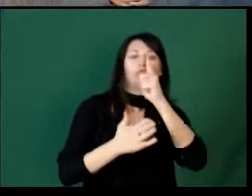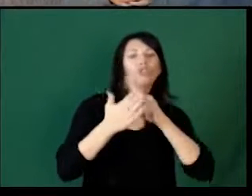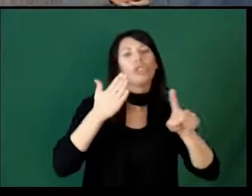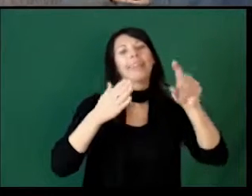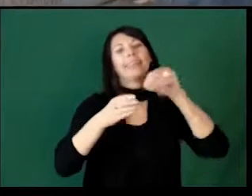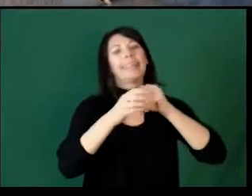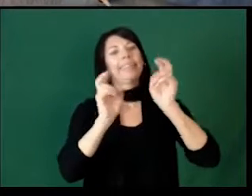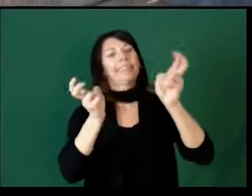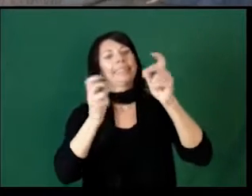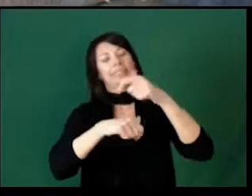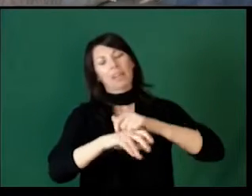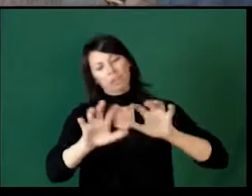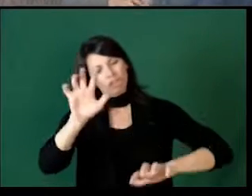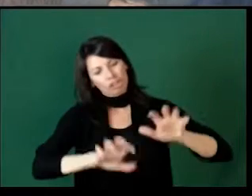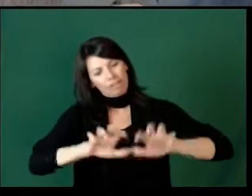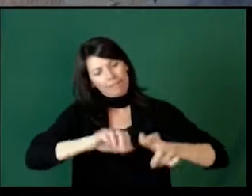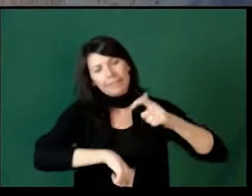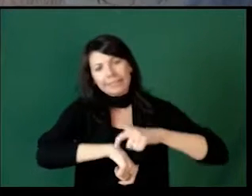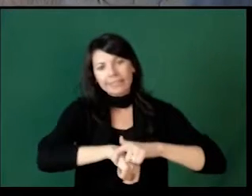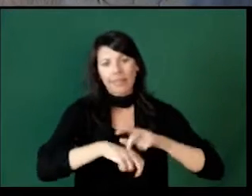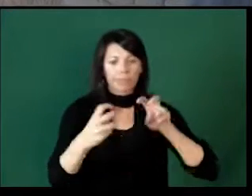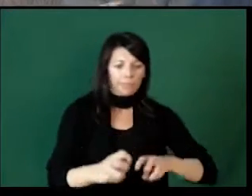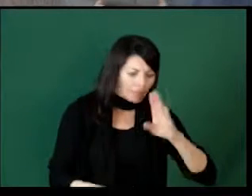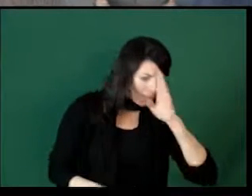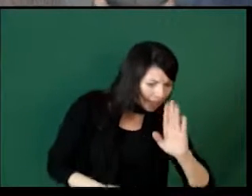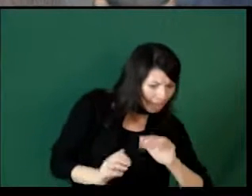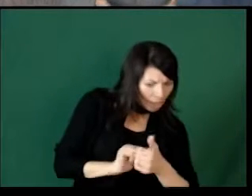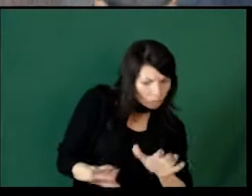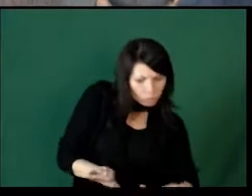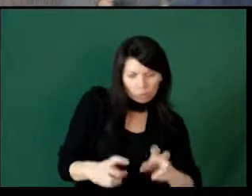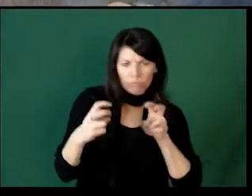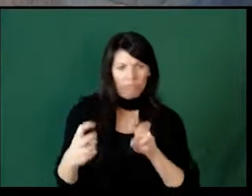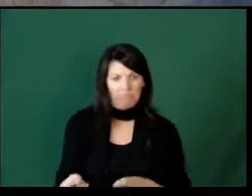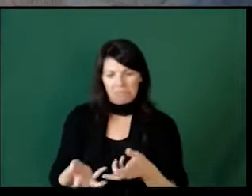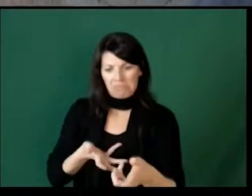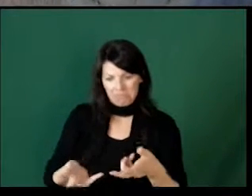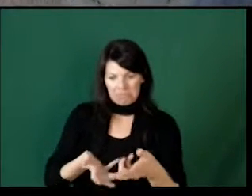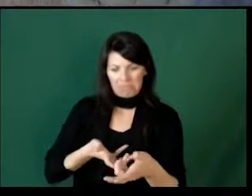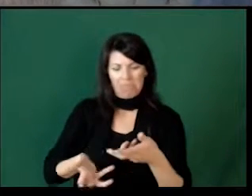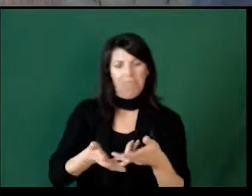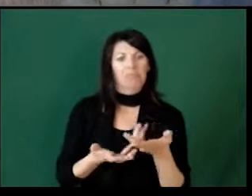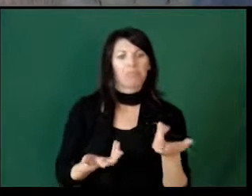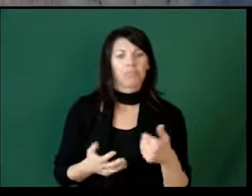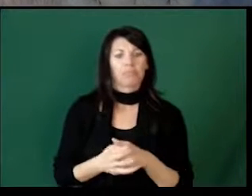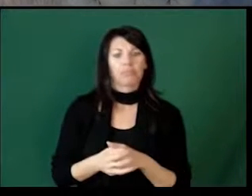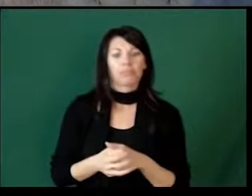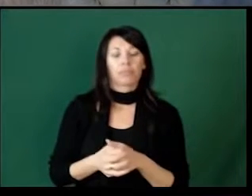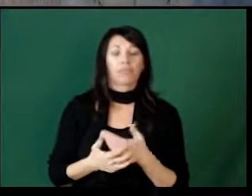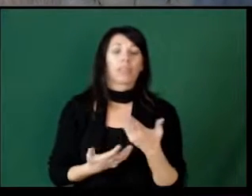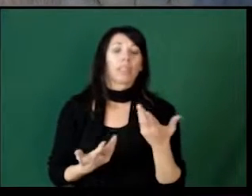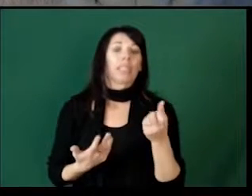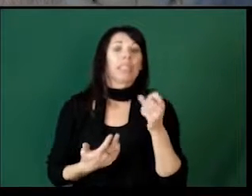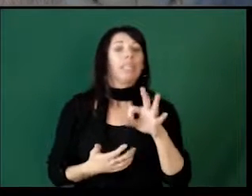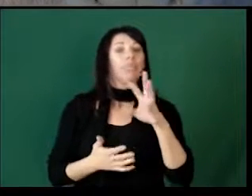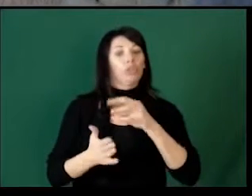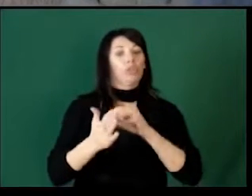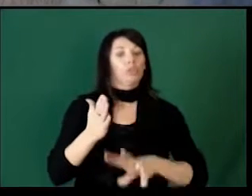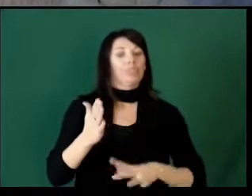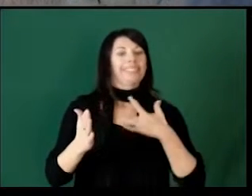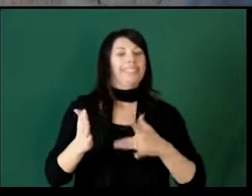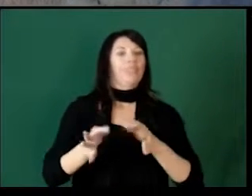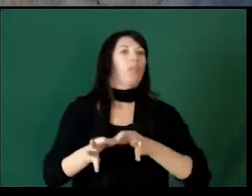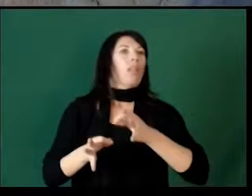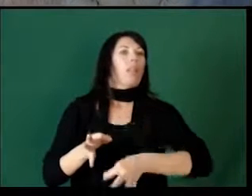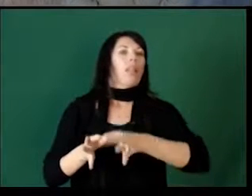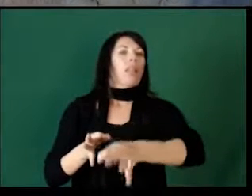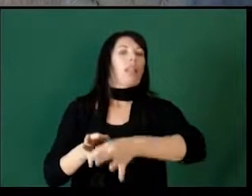30-minute check-in time, chat time, just kind of a hi-how-are-you kind of time. Some things that you can tell your student if your